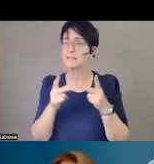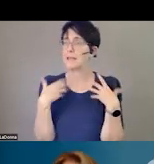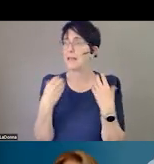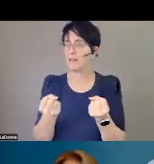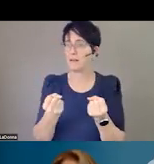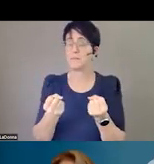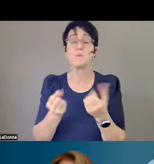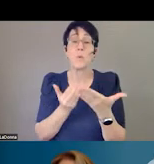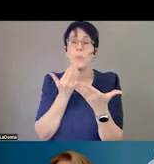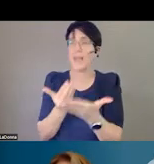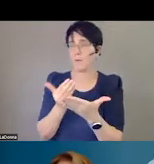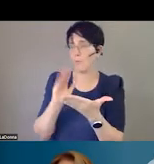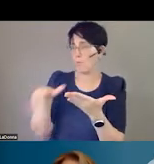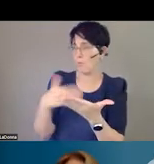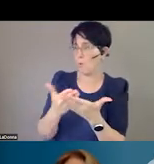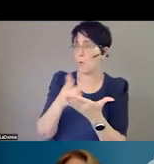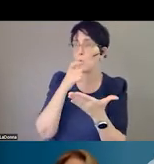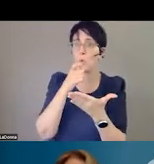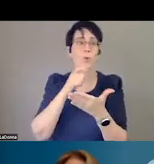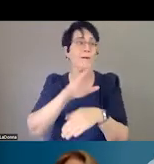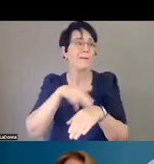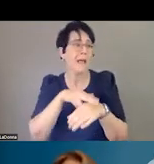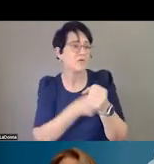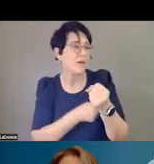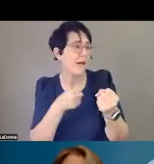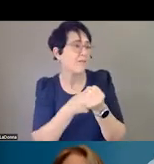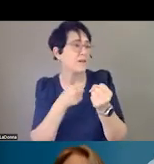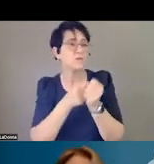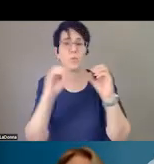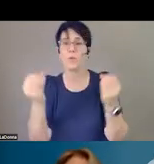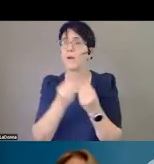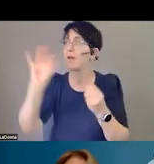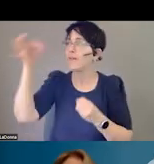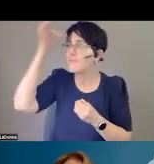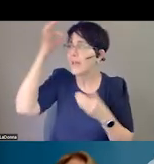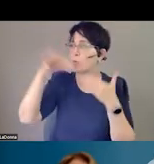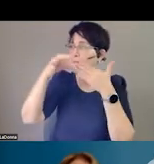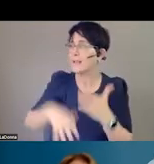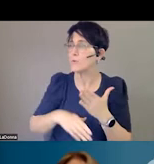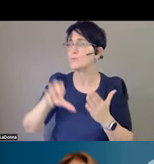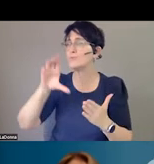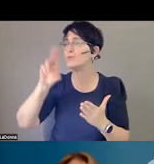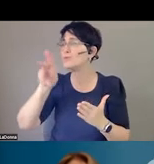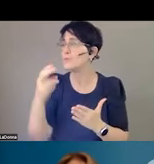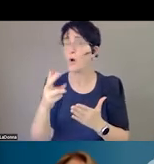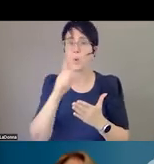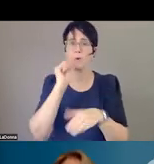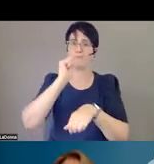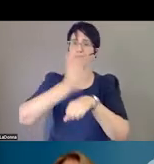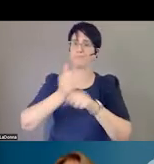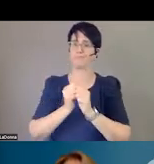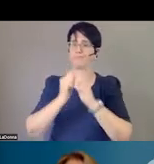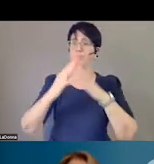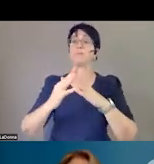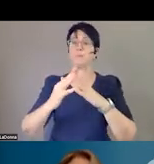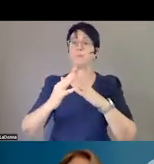the federal leaders, all the national advocacy organizations, Utah, everyone who made this possible. And I